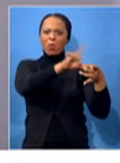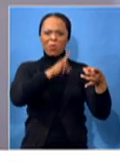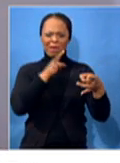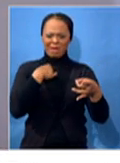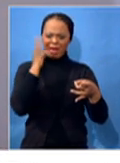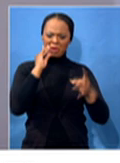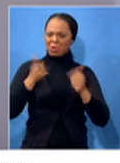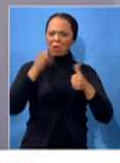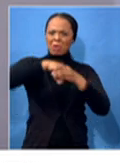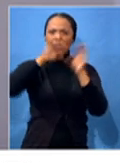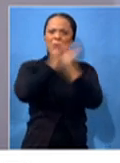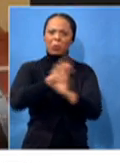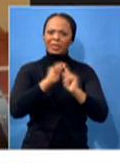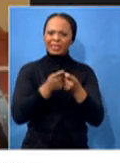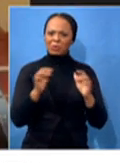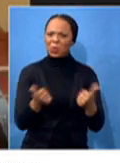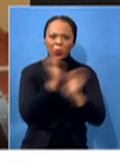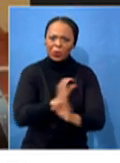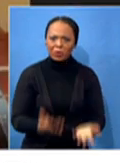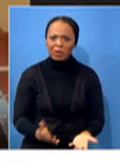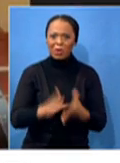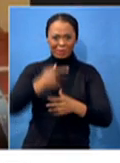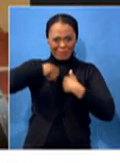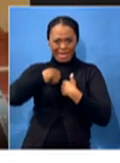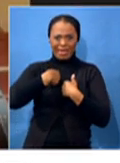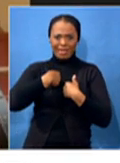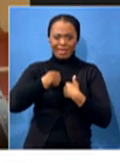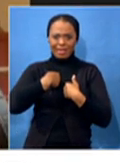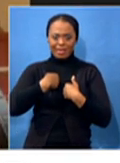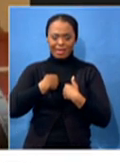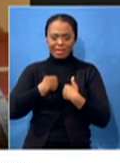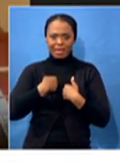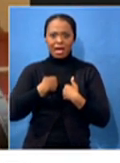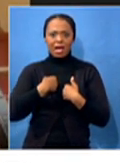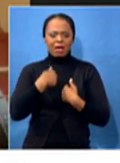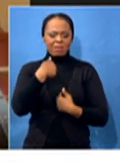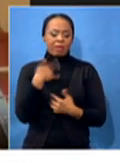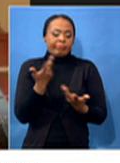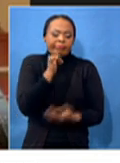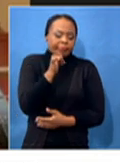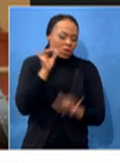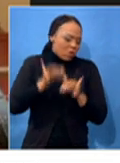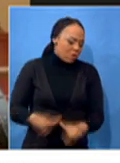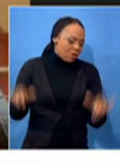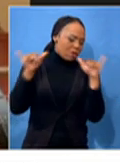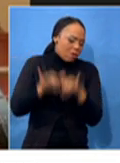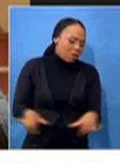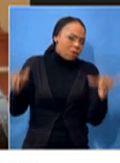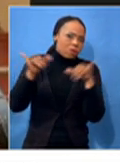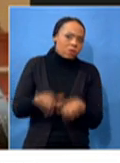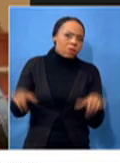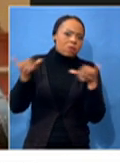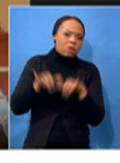the pro tiers. Then I waited and waited, and then that on its own,